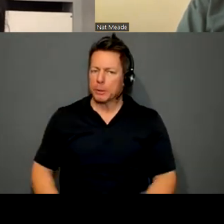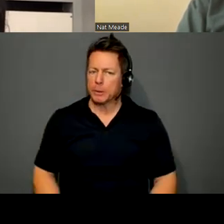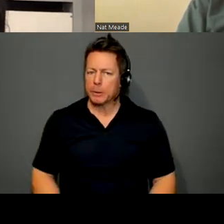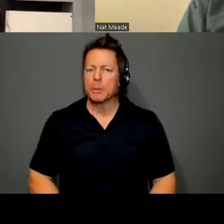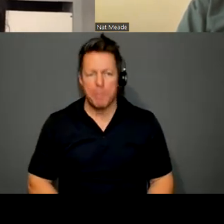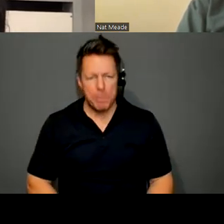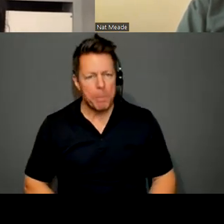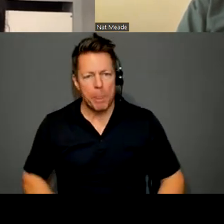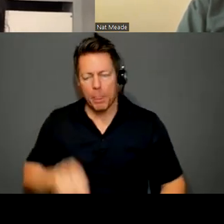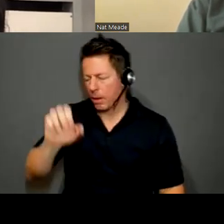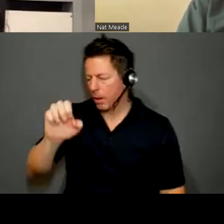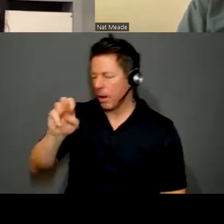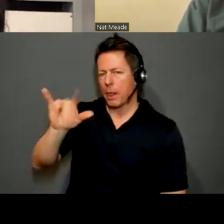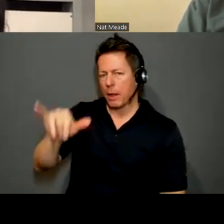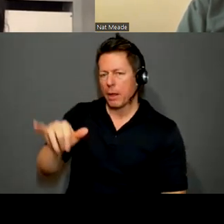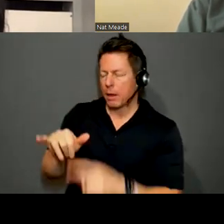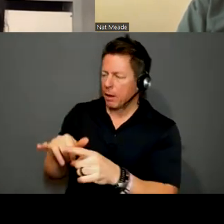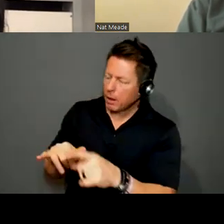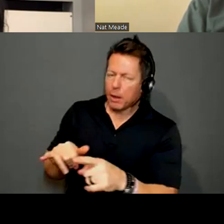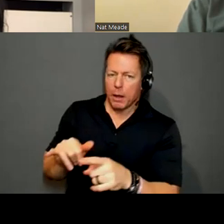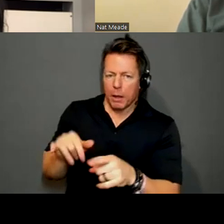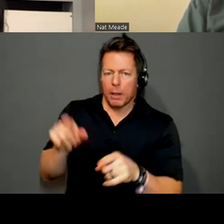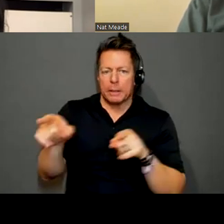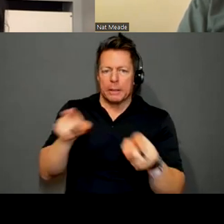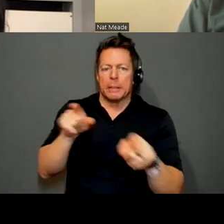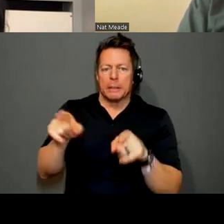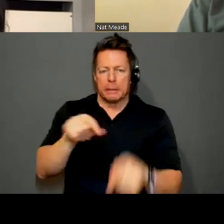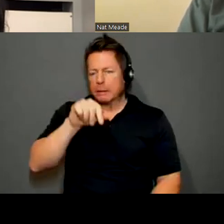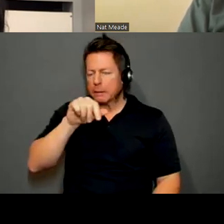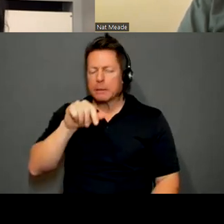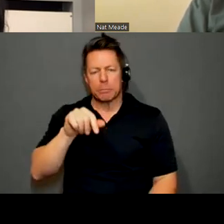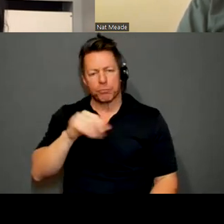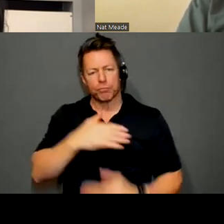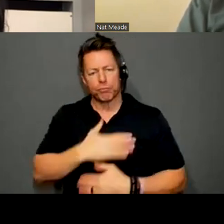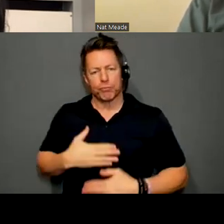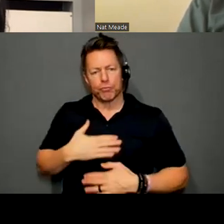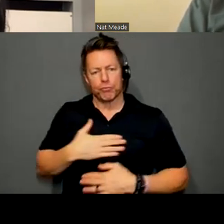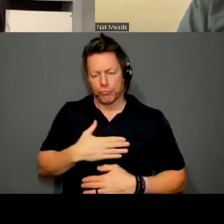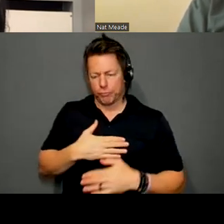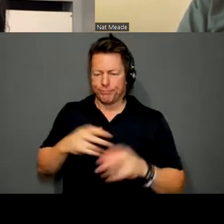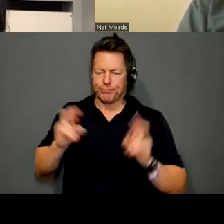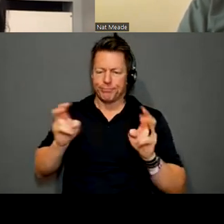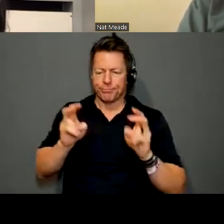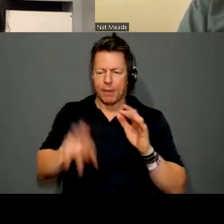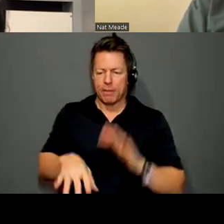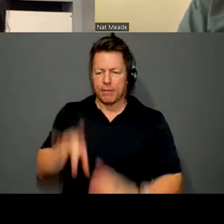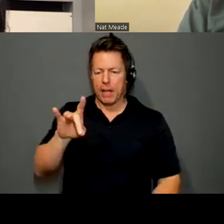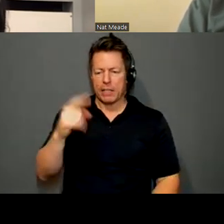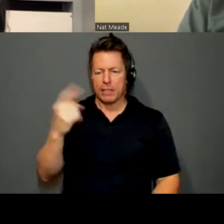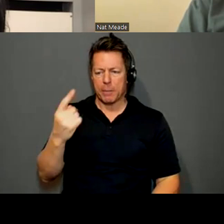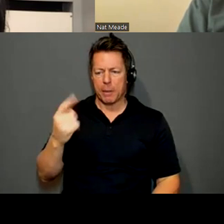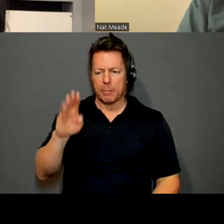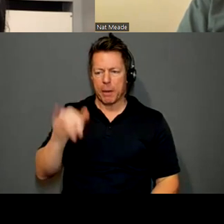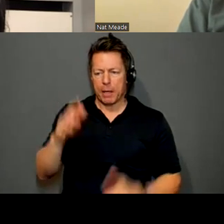Yeah. Well, I think that was really... I love hearing you talk about finding something by deciding